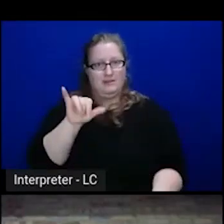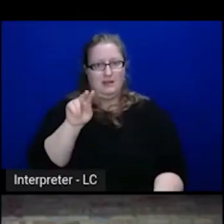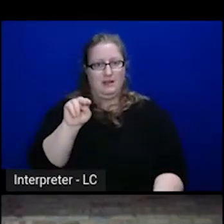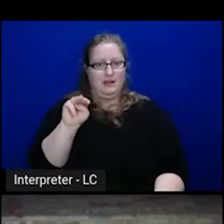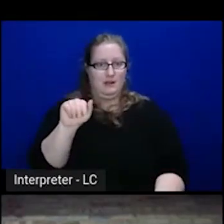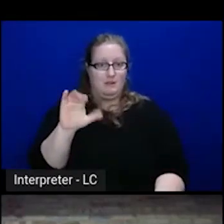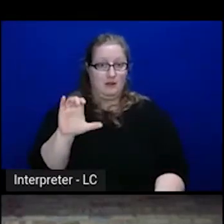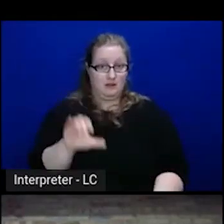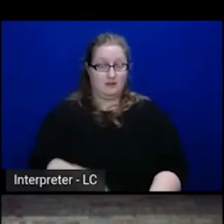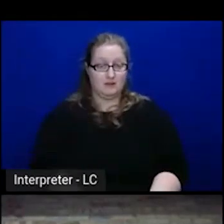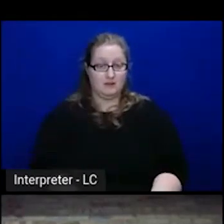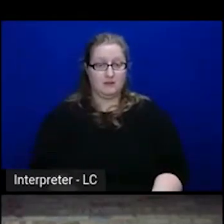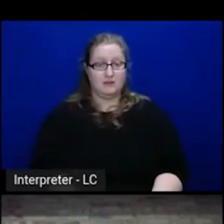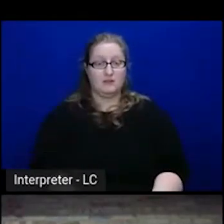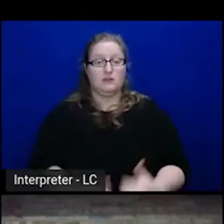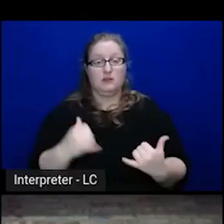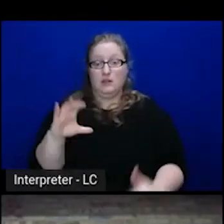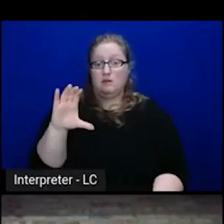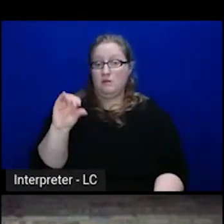Enter console.